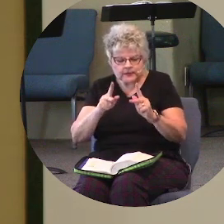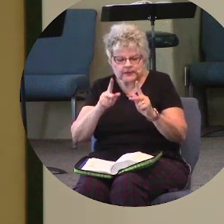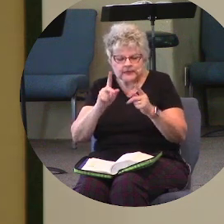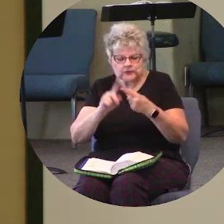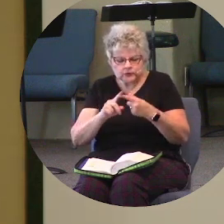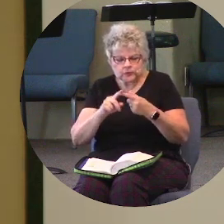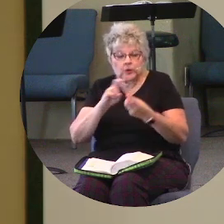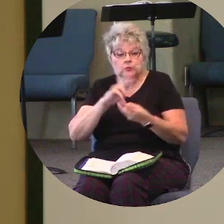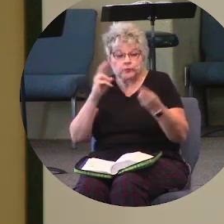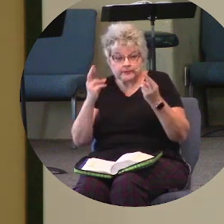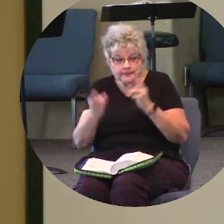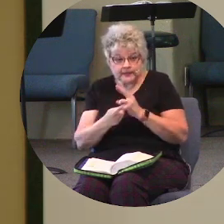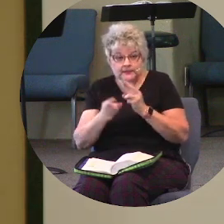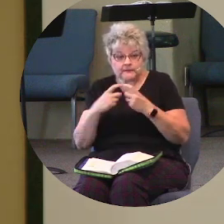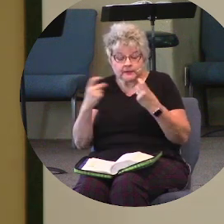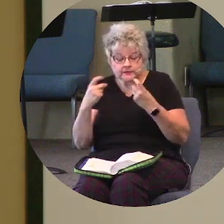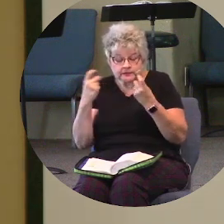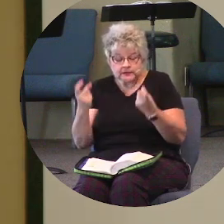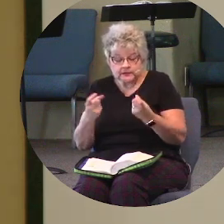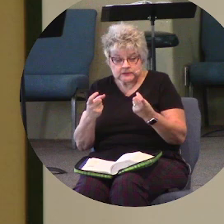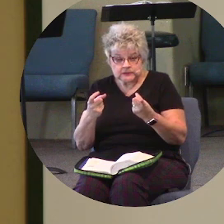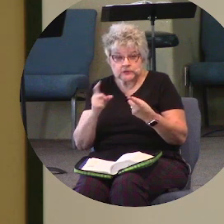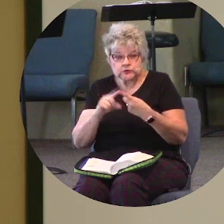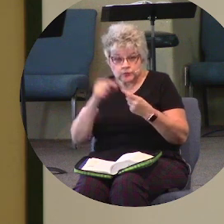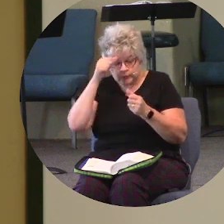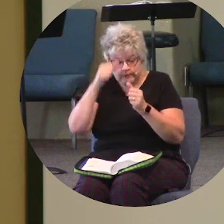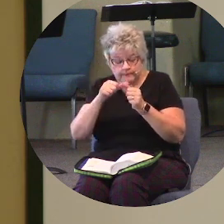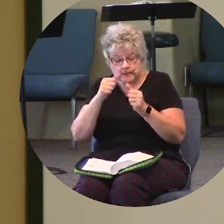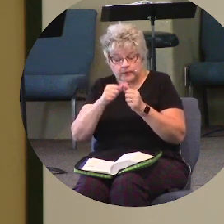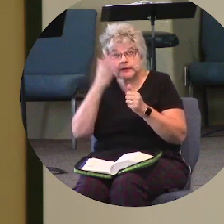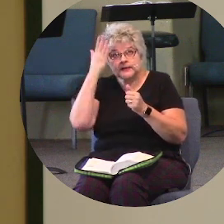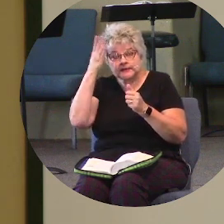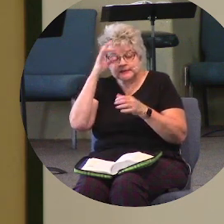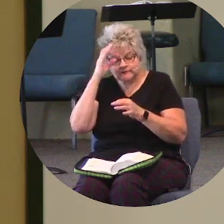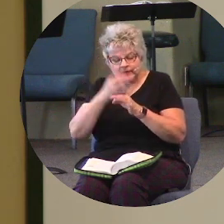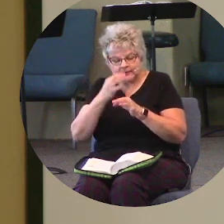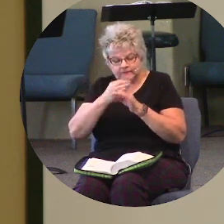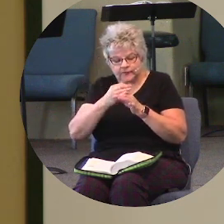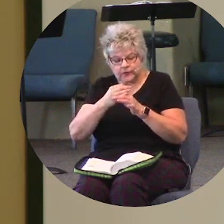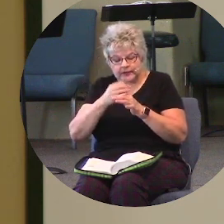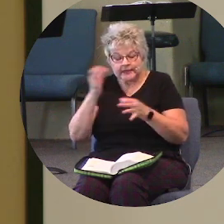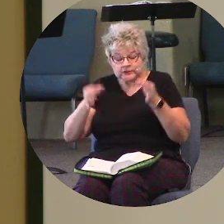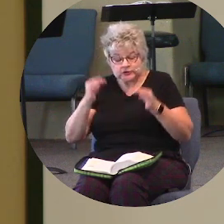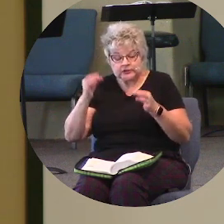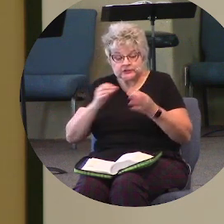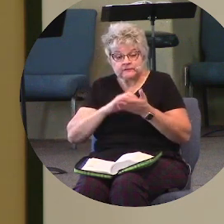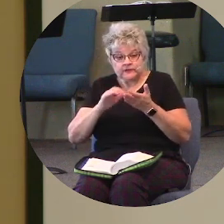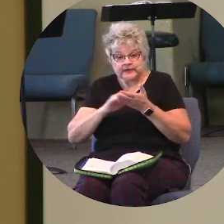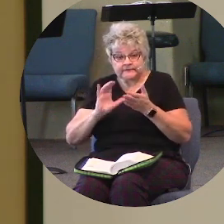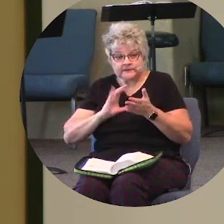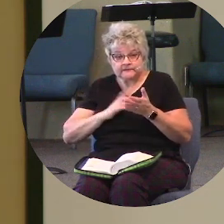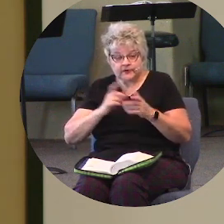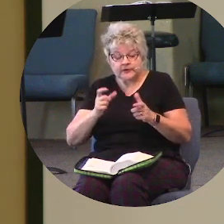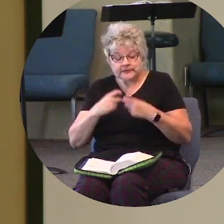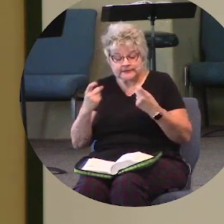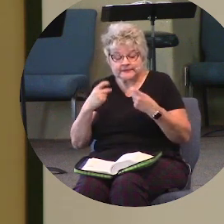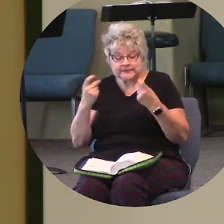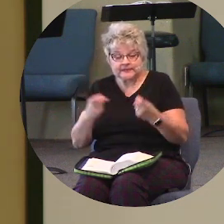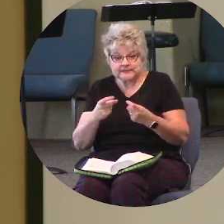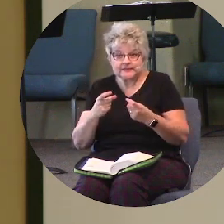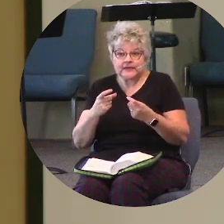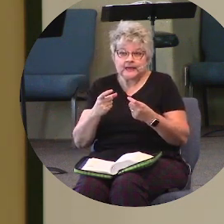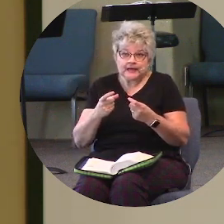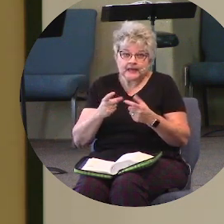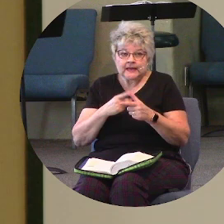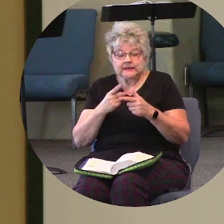repent of our sins, to remember that he's faithful and he's just, to forgive us our sins, and to kind of